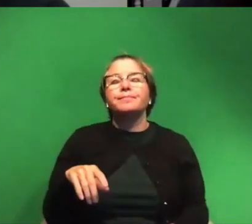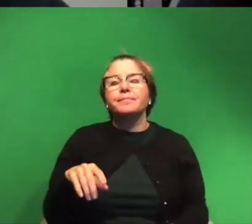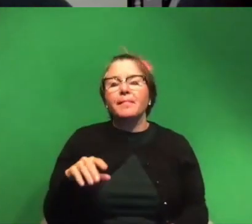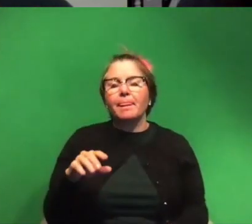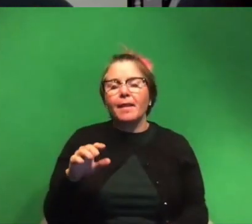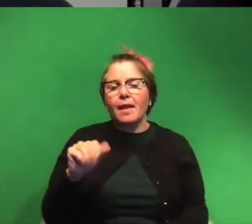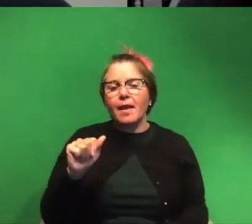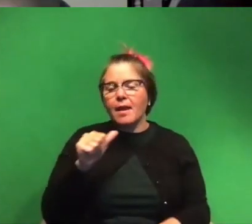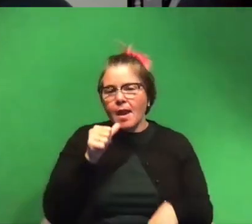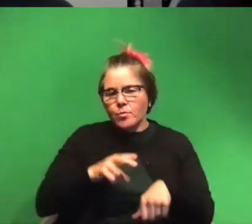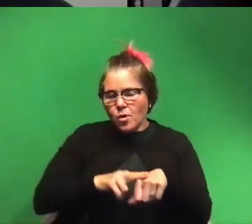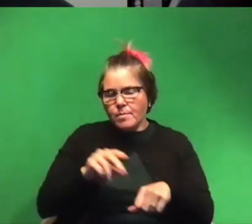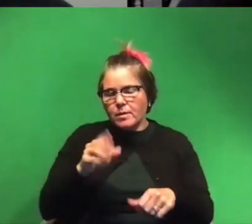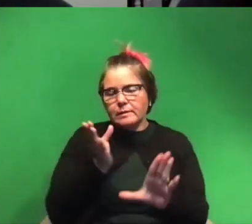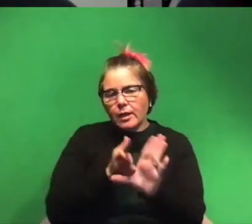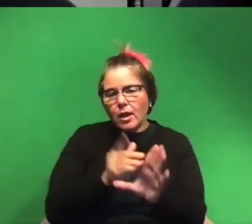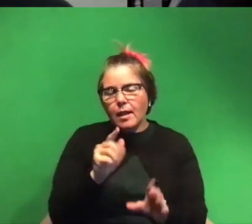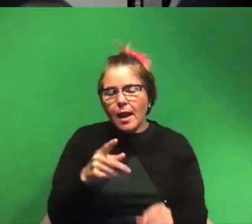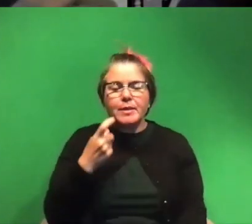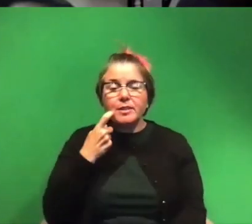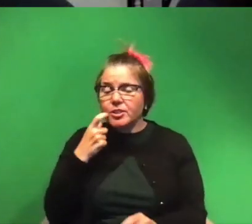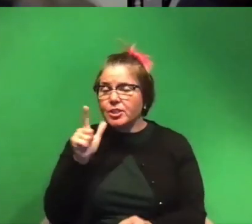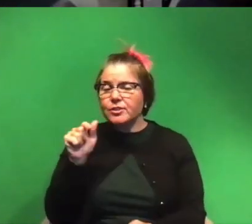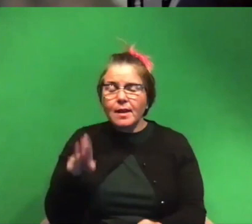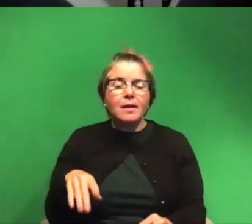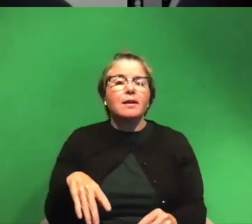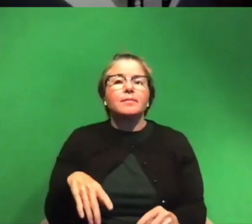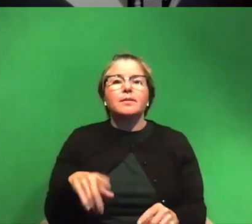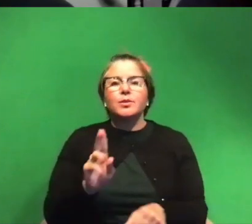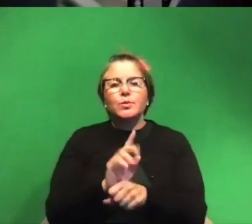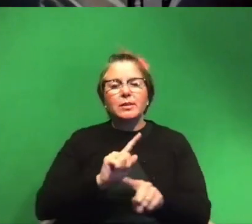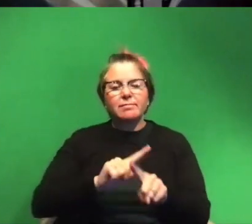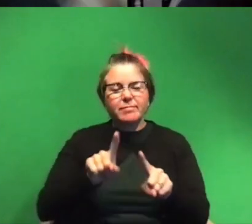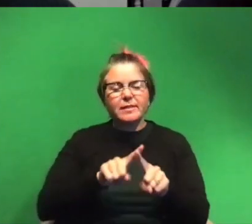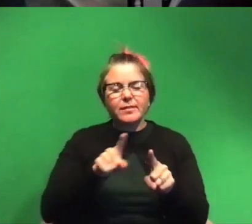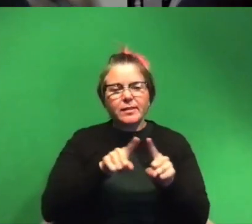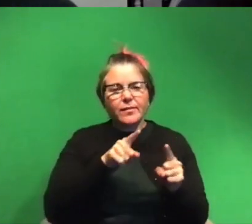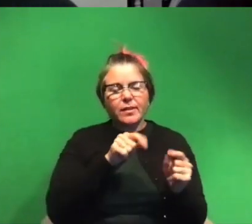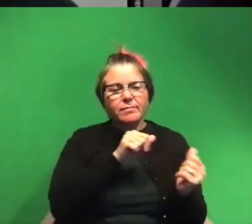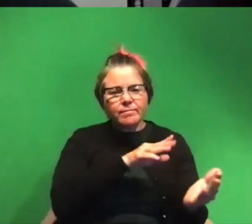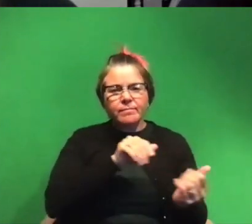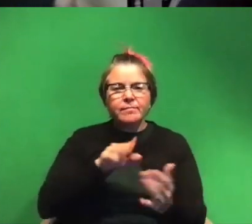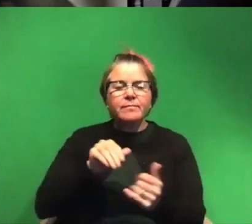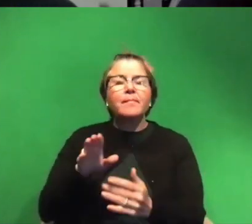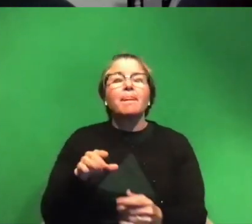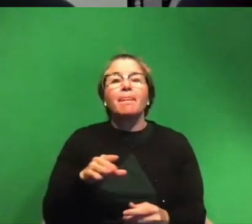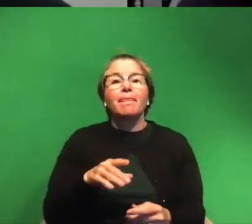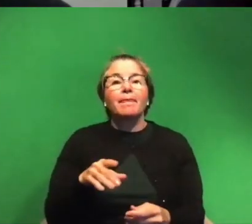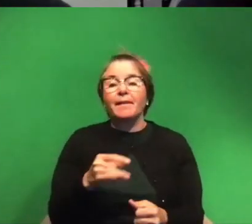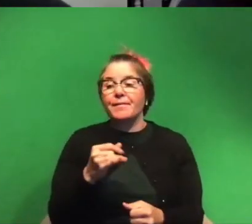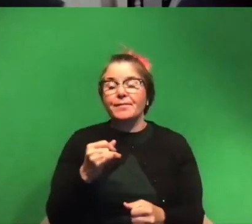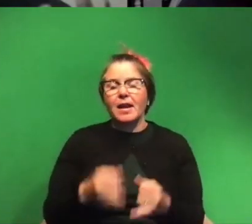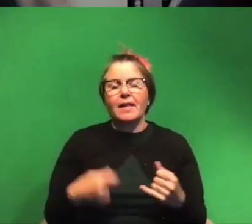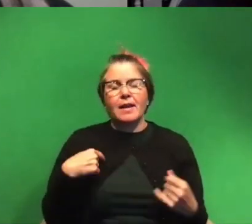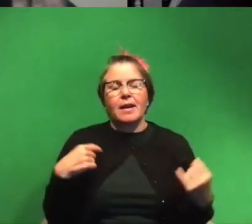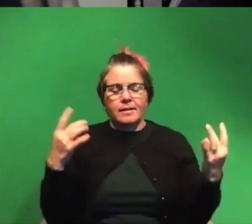labs i was in addiction labs i was using so many different types of methods and i think funnily enough i was meditating on